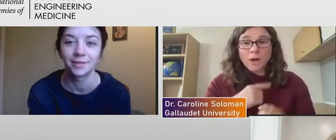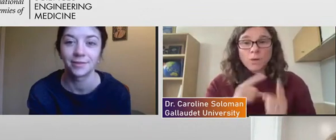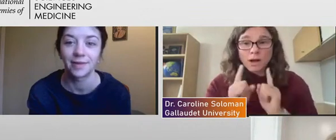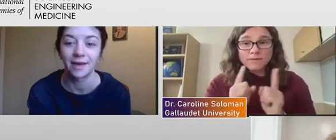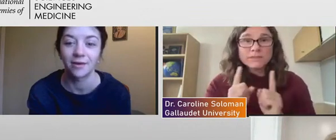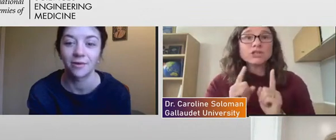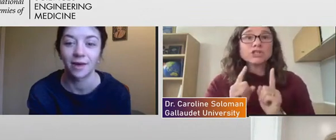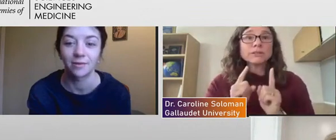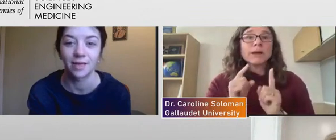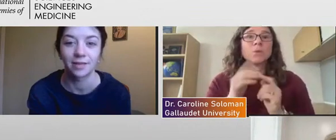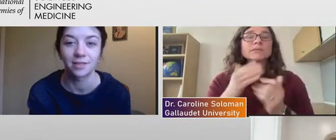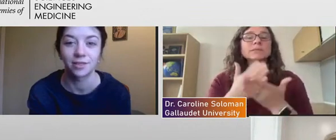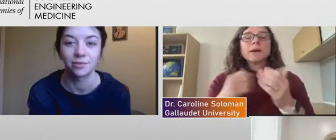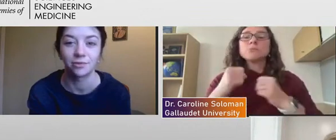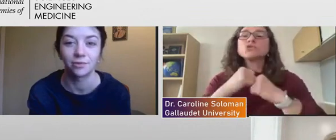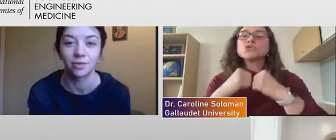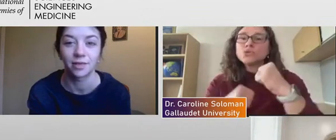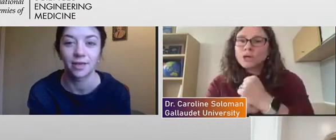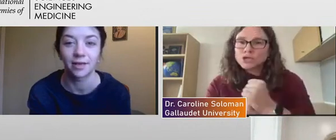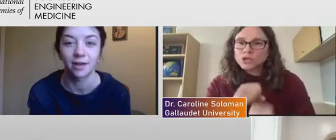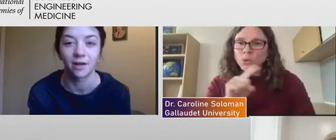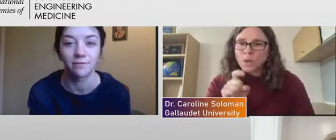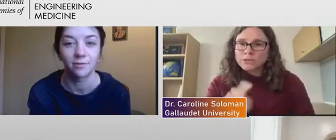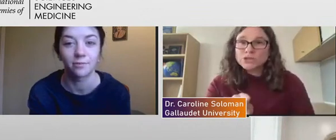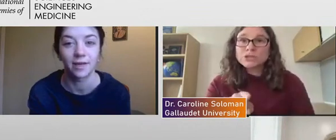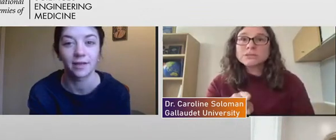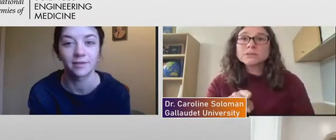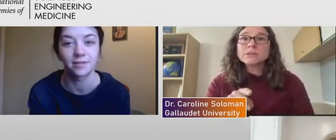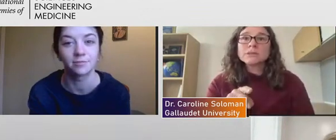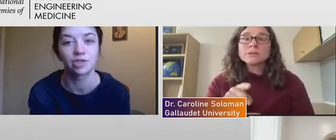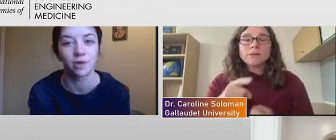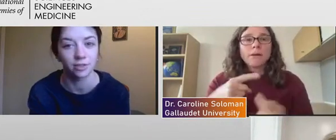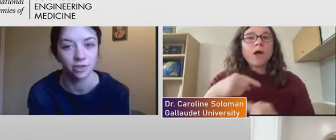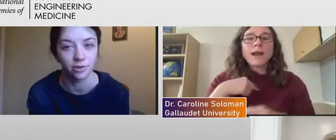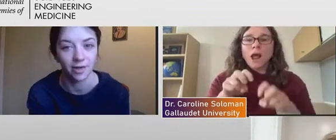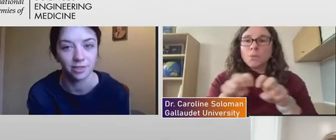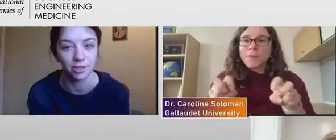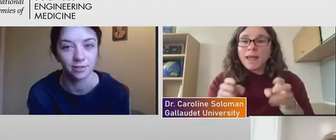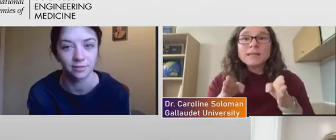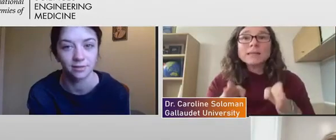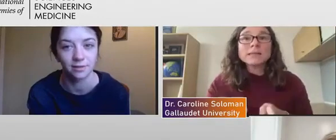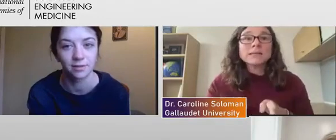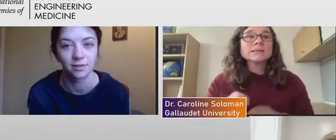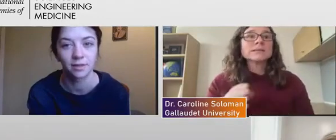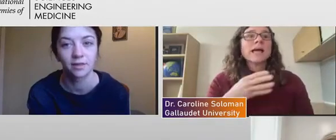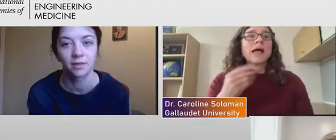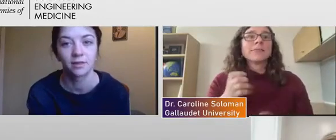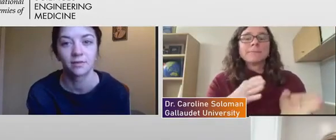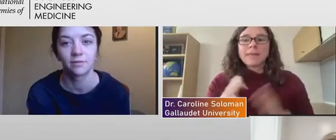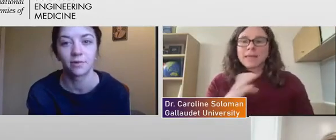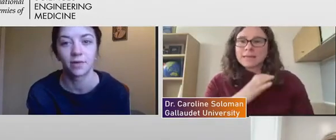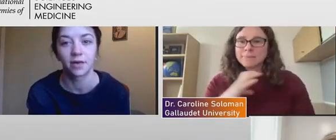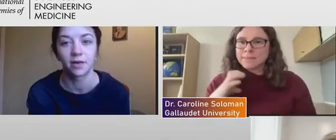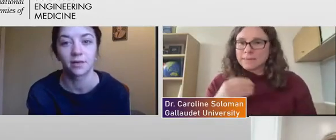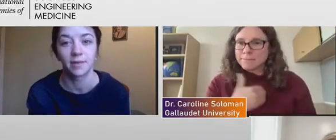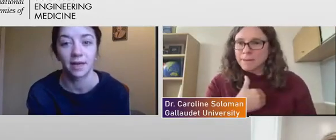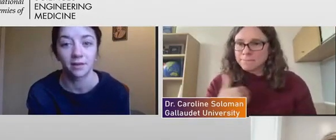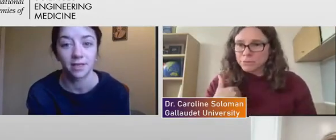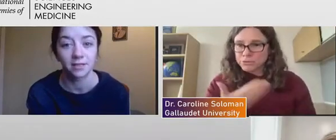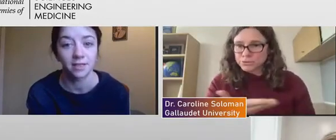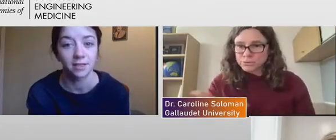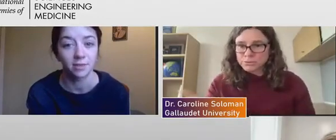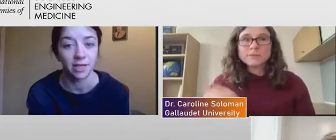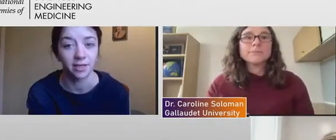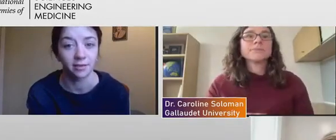So, now I would like to kick it off with some structured questions for the